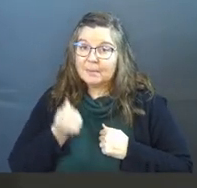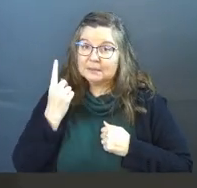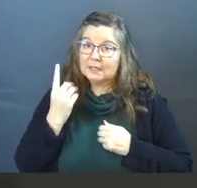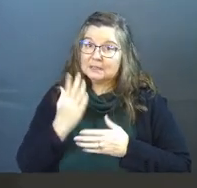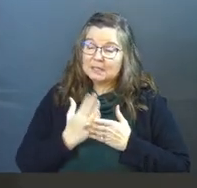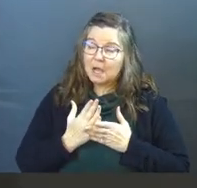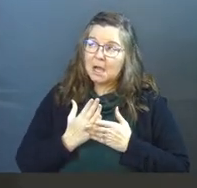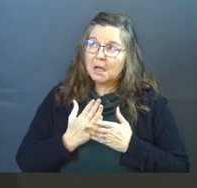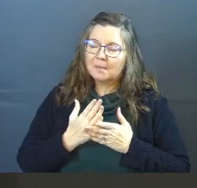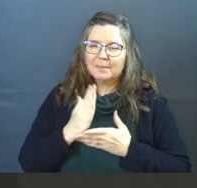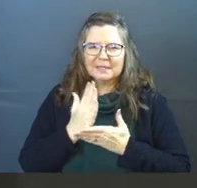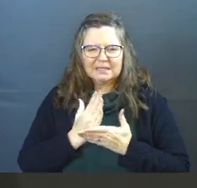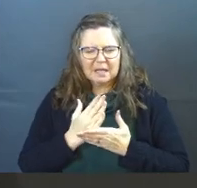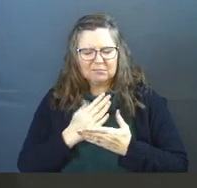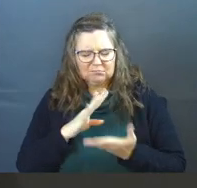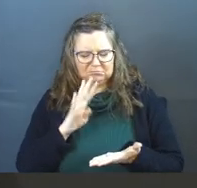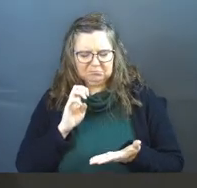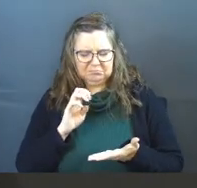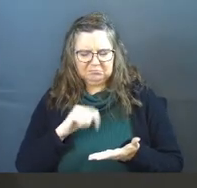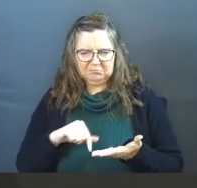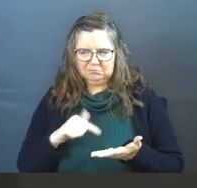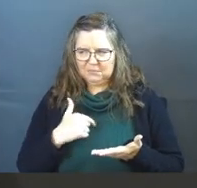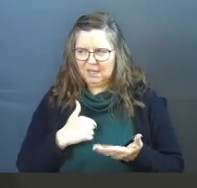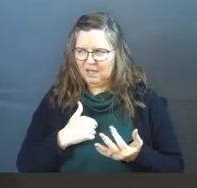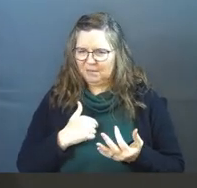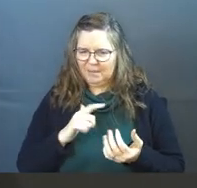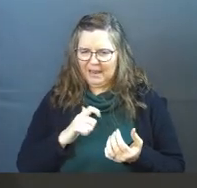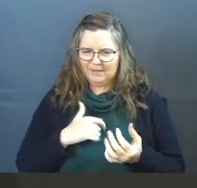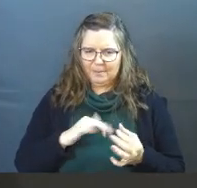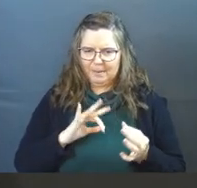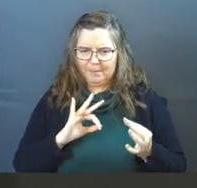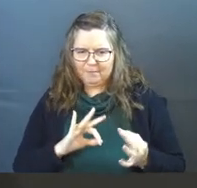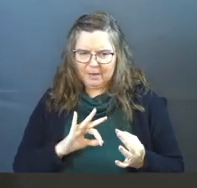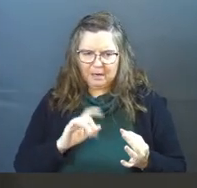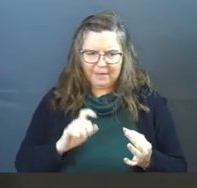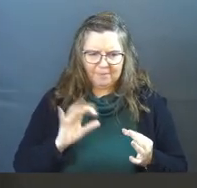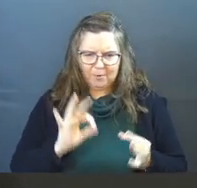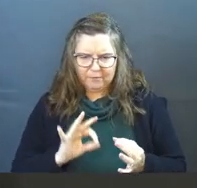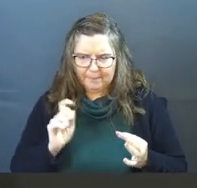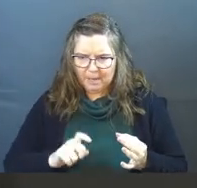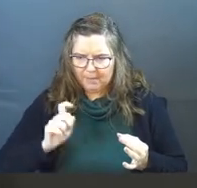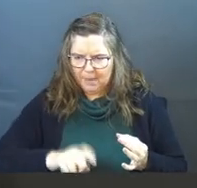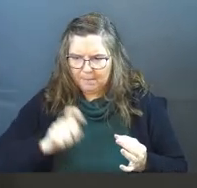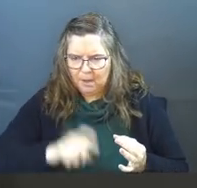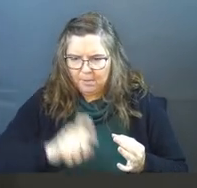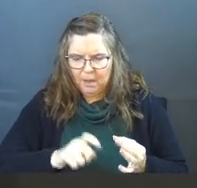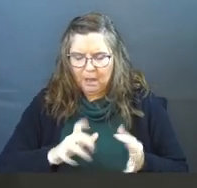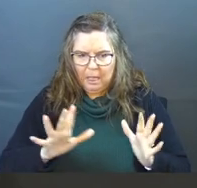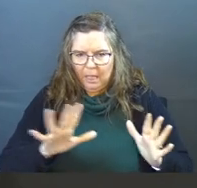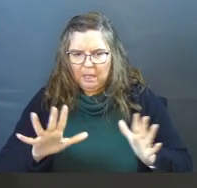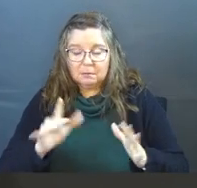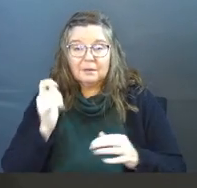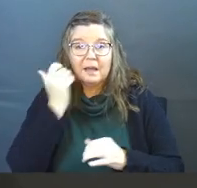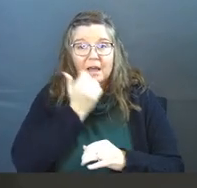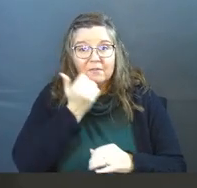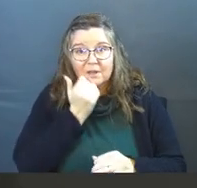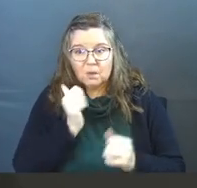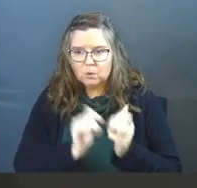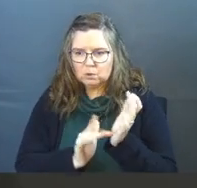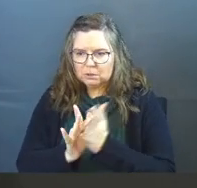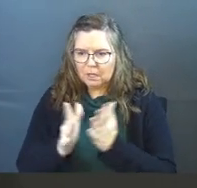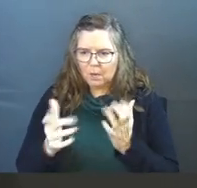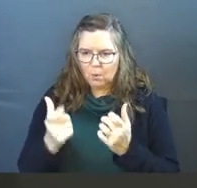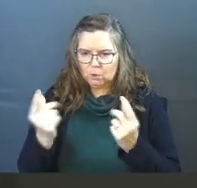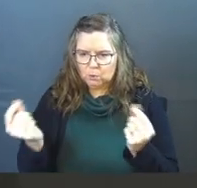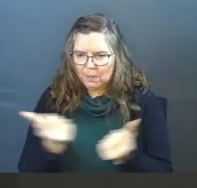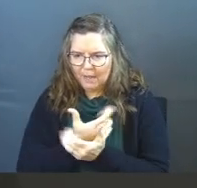sense to some of us, but for a lot of us, we've got this perfection infection inside of our souls, and we're like, okay, every single day with Jesus,